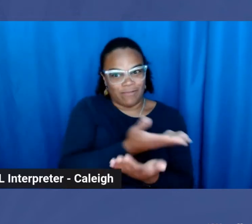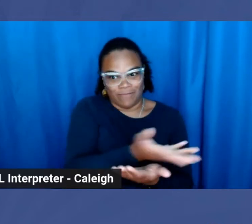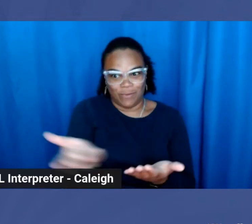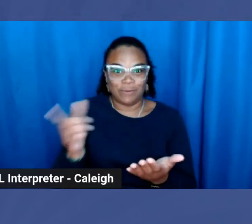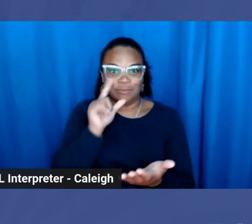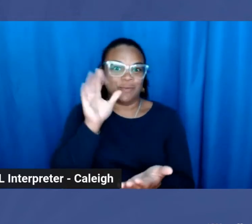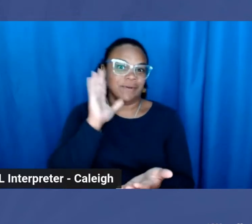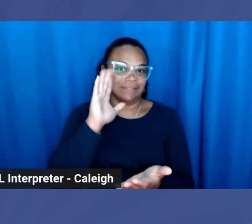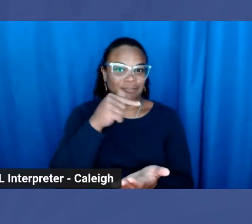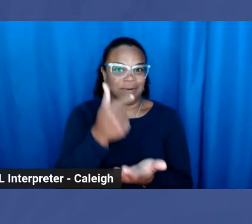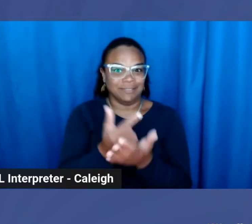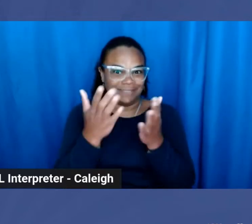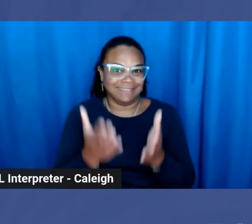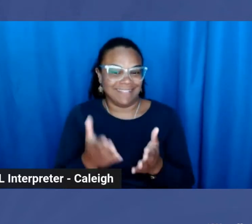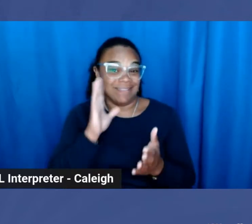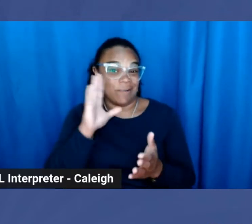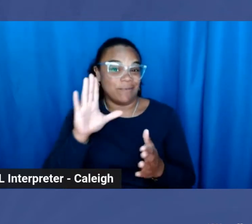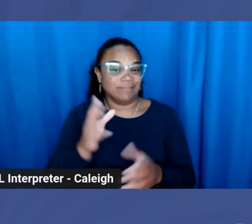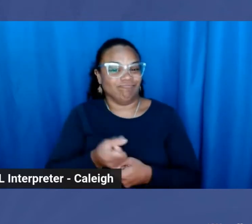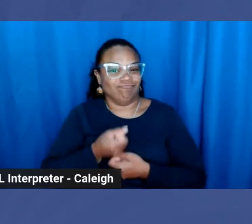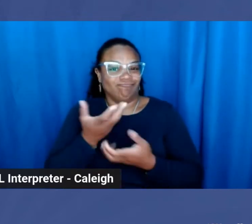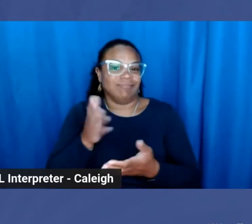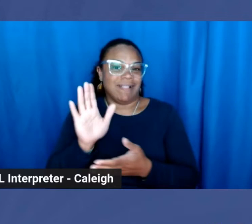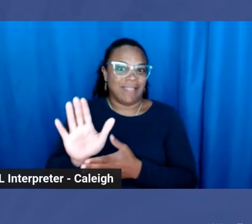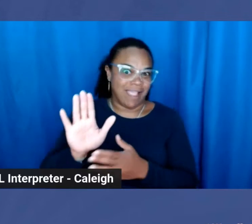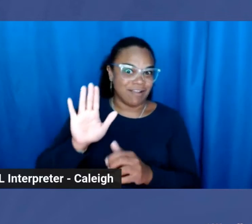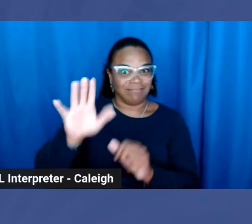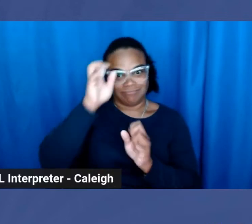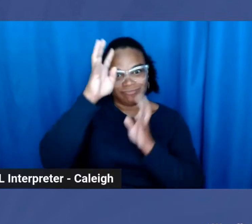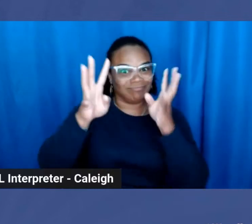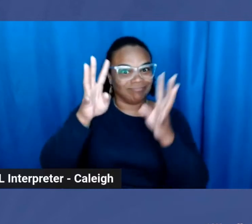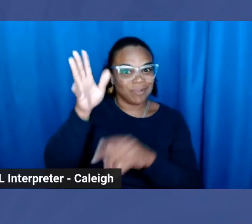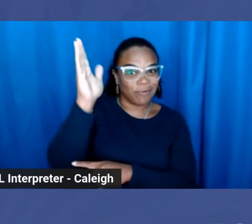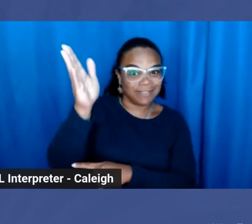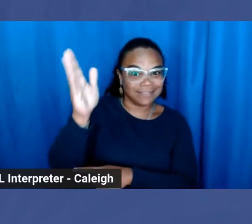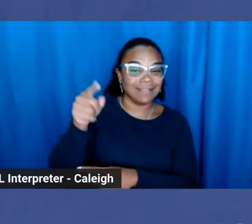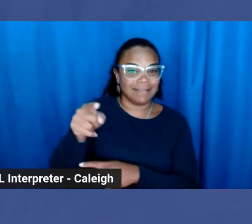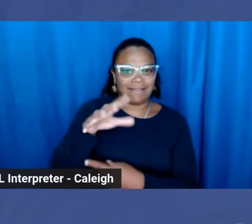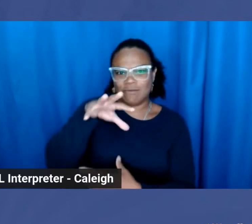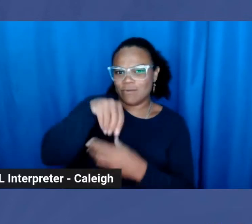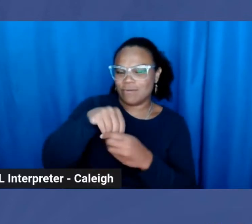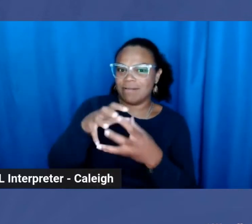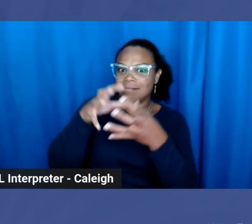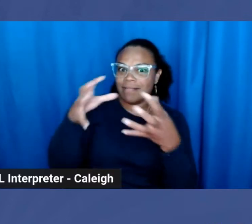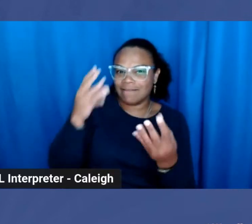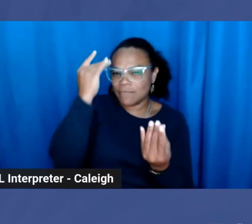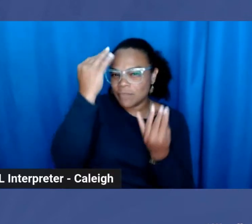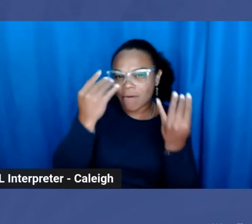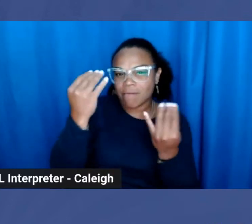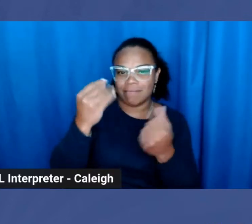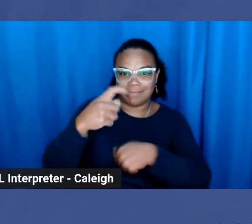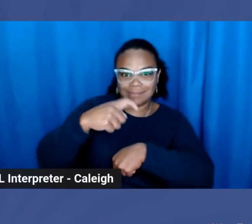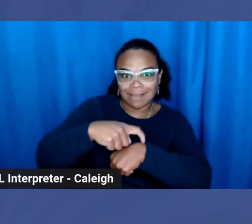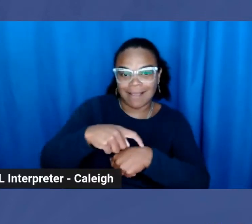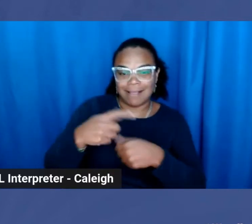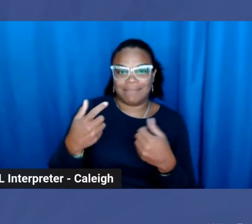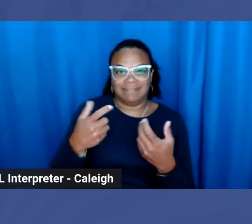who will be sharing today their original presentations that they put immense thoughts and time and effort into.